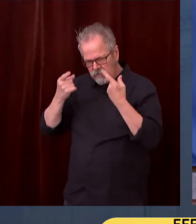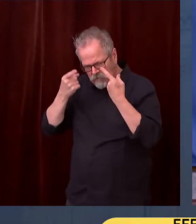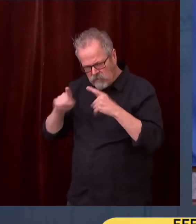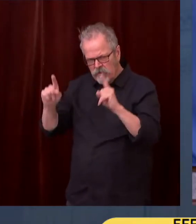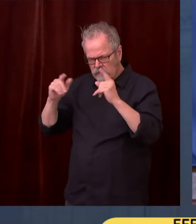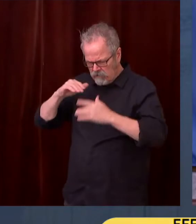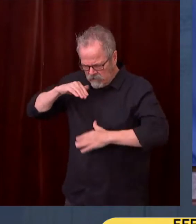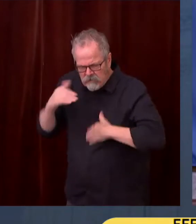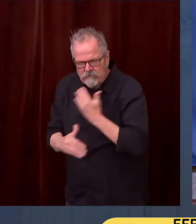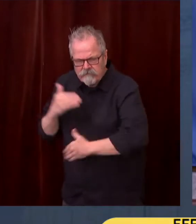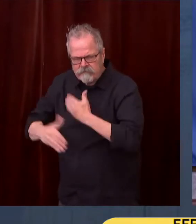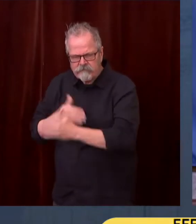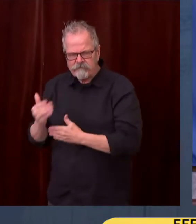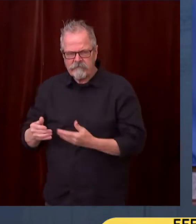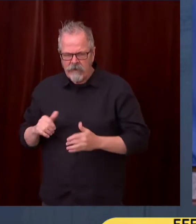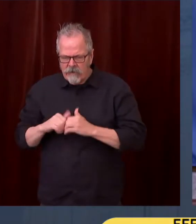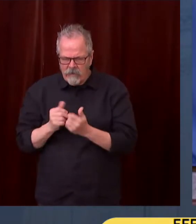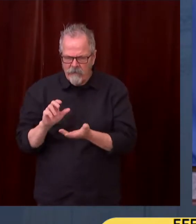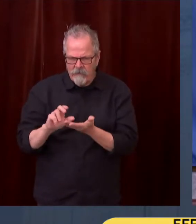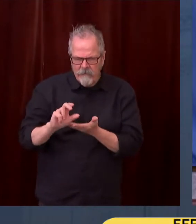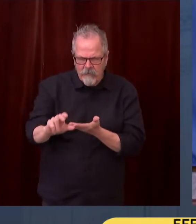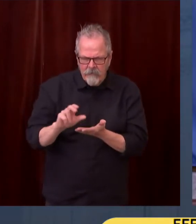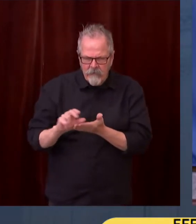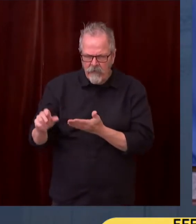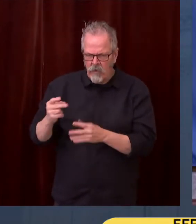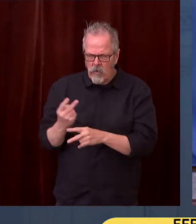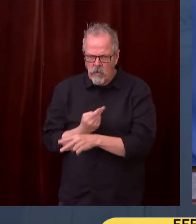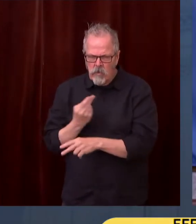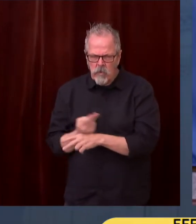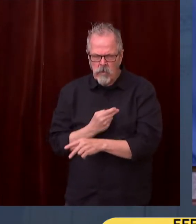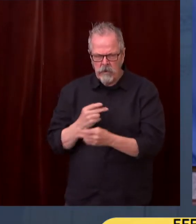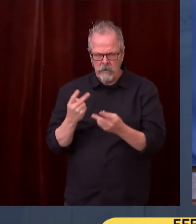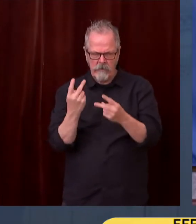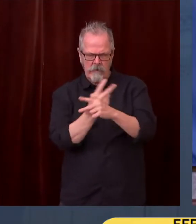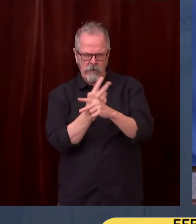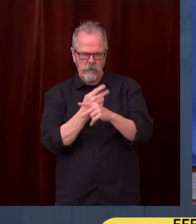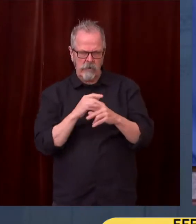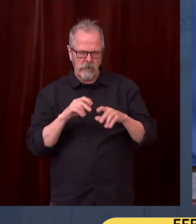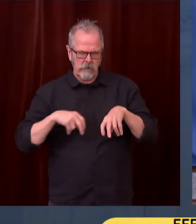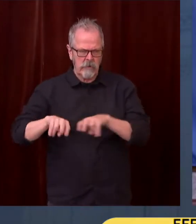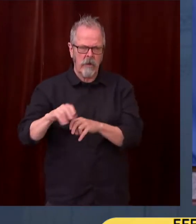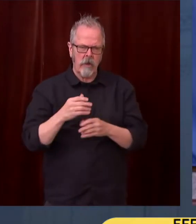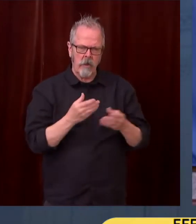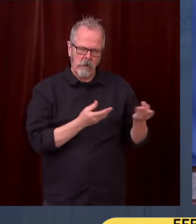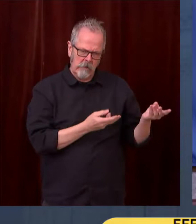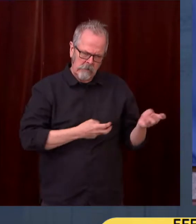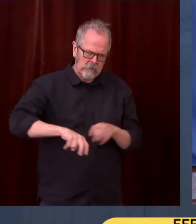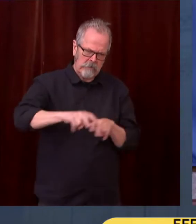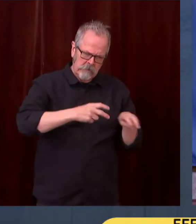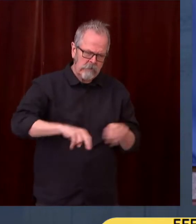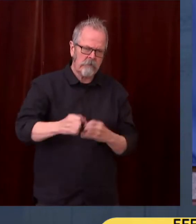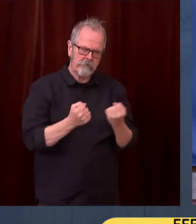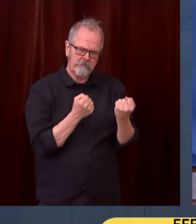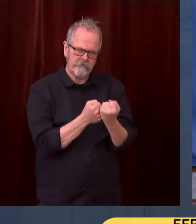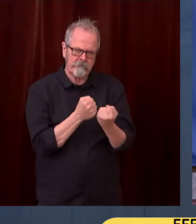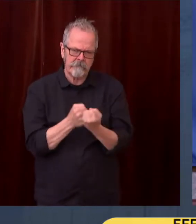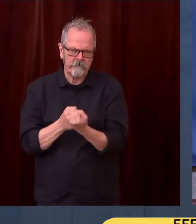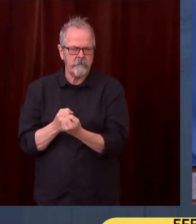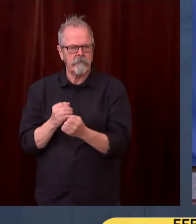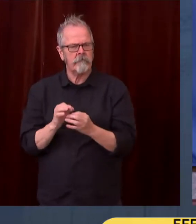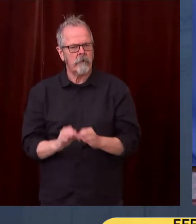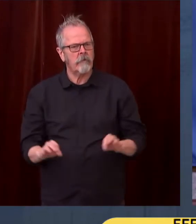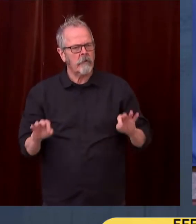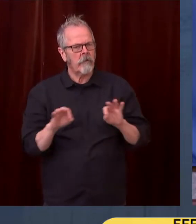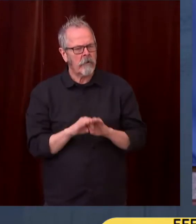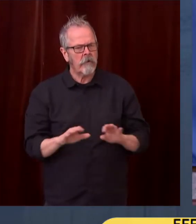actually into secure private housing. I know that's going to be important. It will also be important to legislators to figure out a way to, over